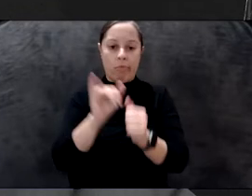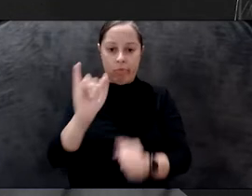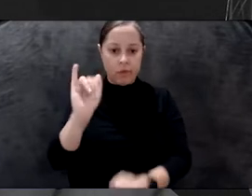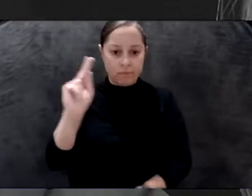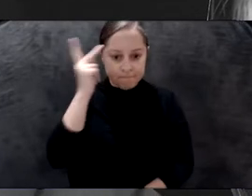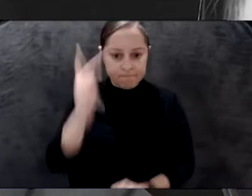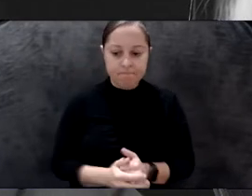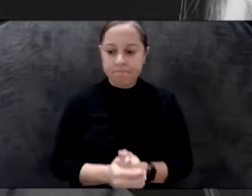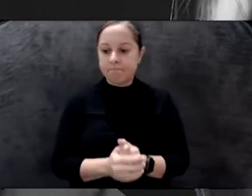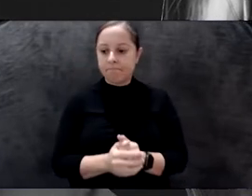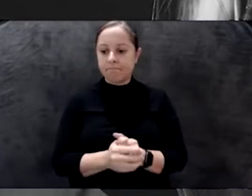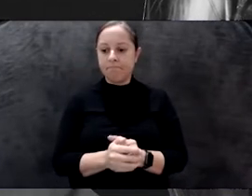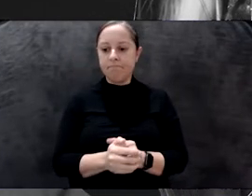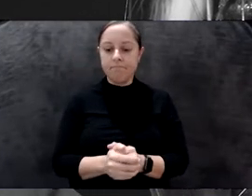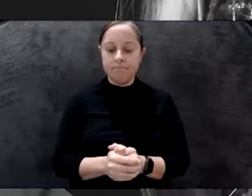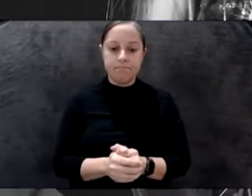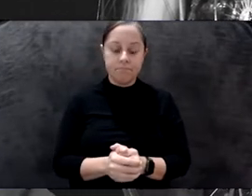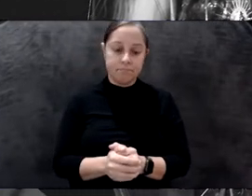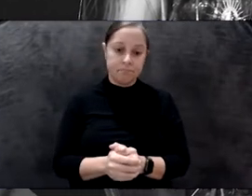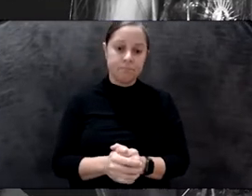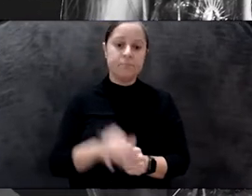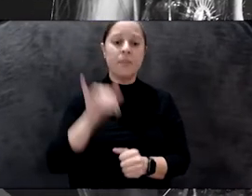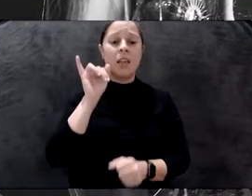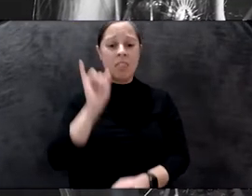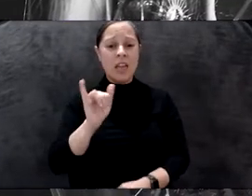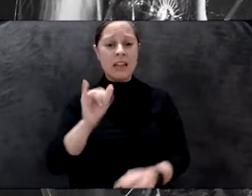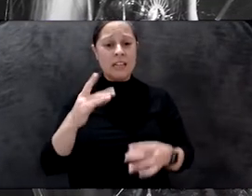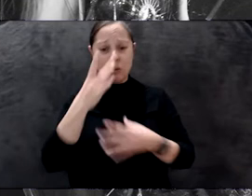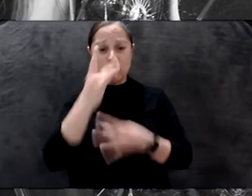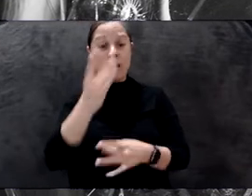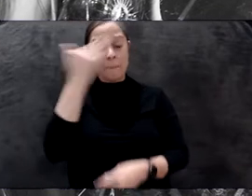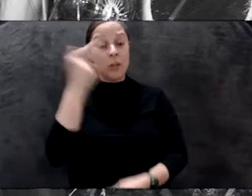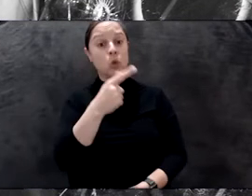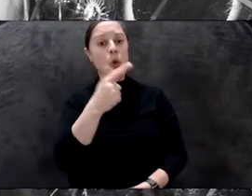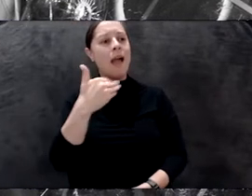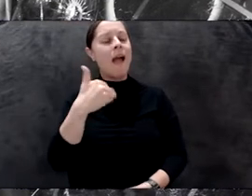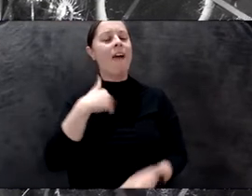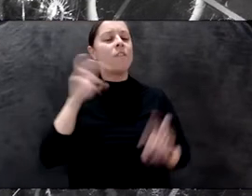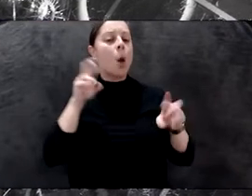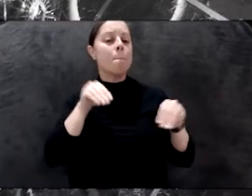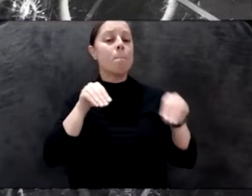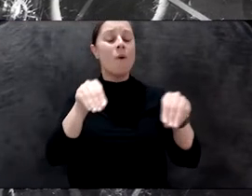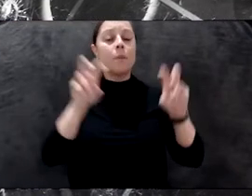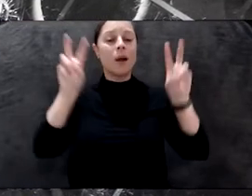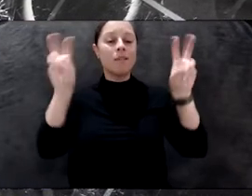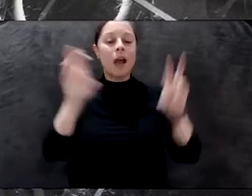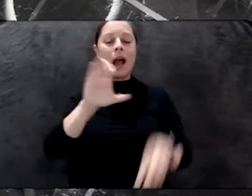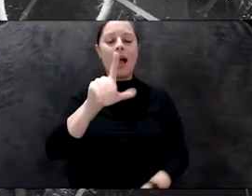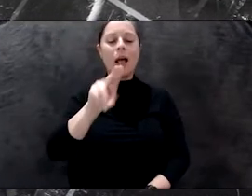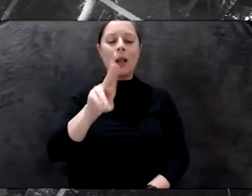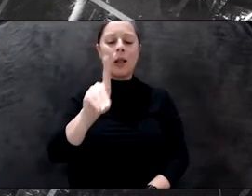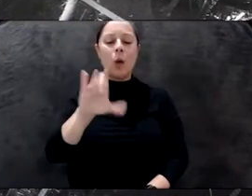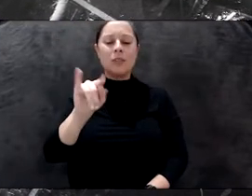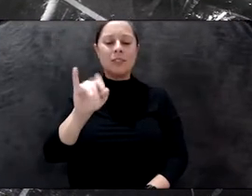a movement formed, it was basically a movement you had invented the year before, called Cloud Cities. You asked us to introduce